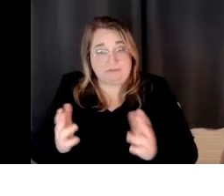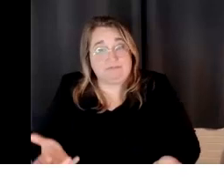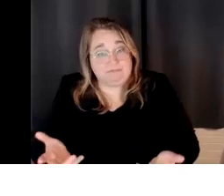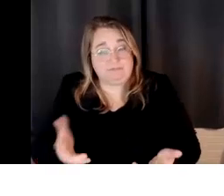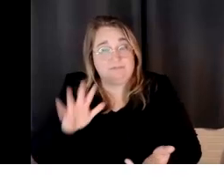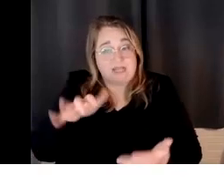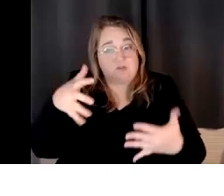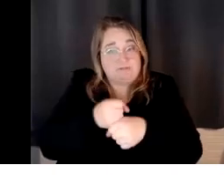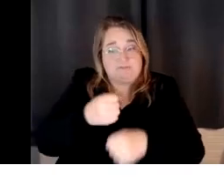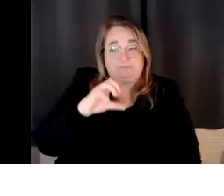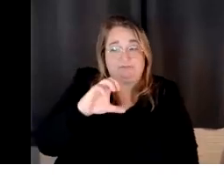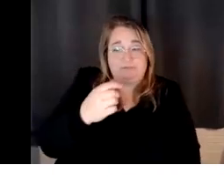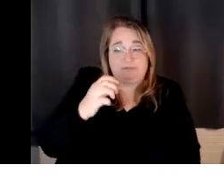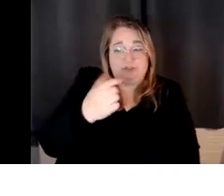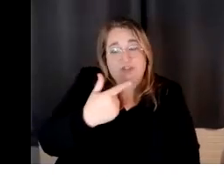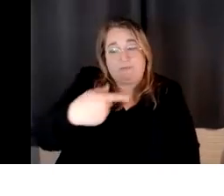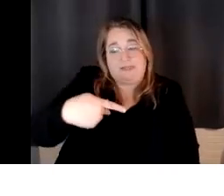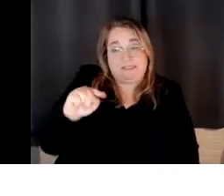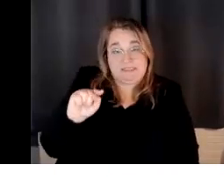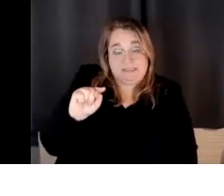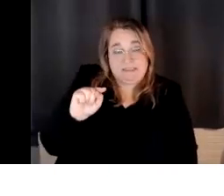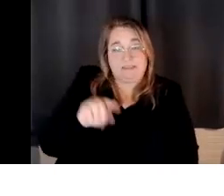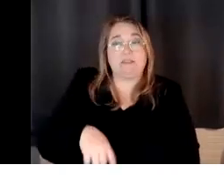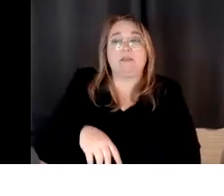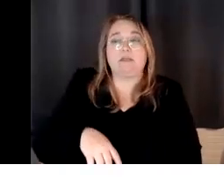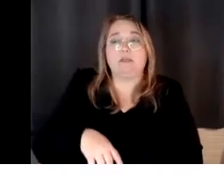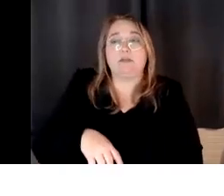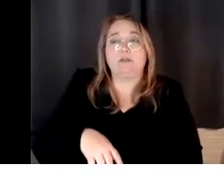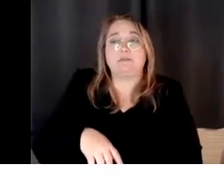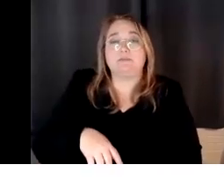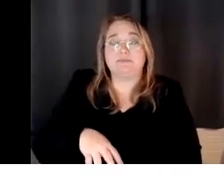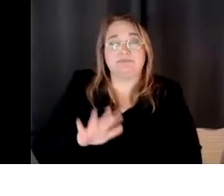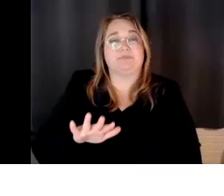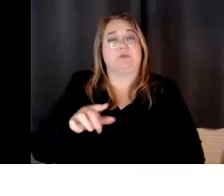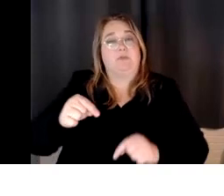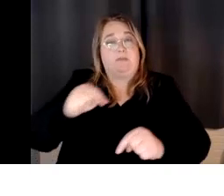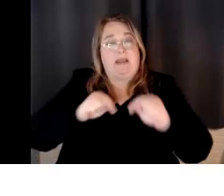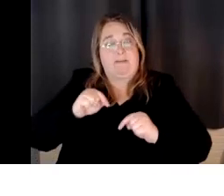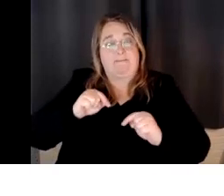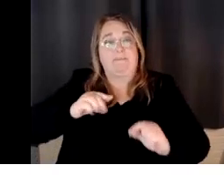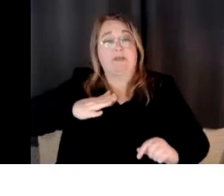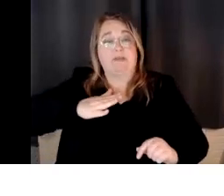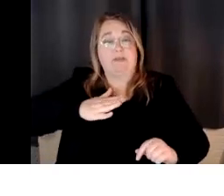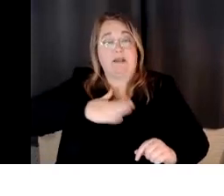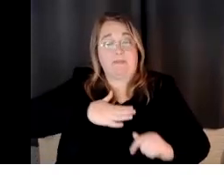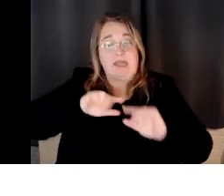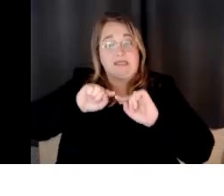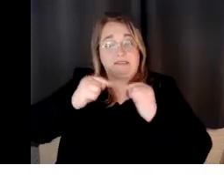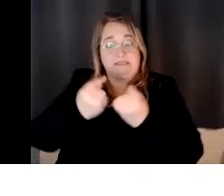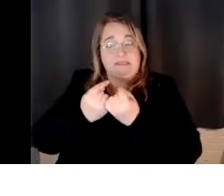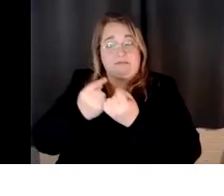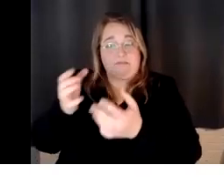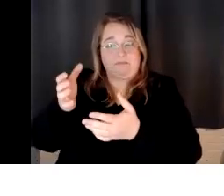uh, grading a, oh, let me back up. So the charter for my team, the three of us